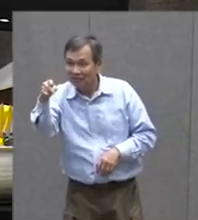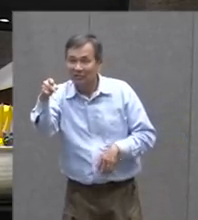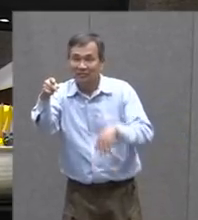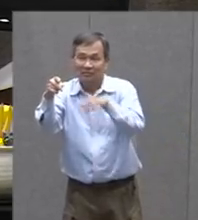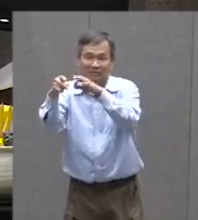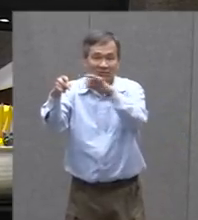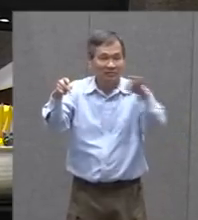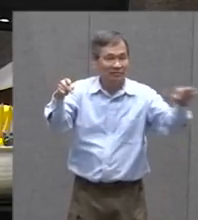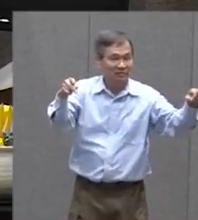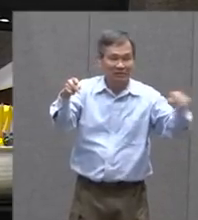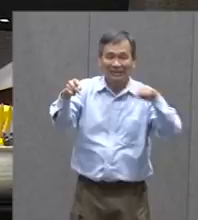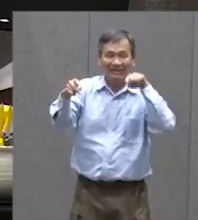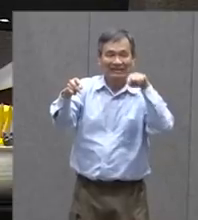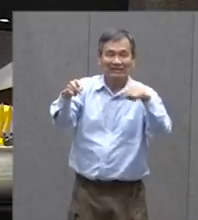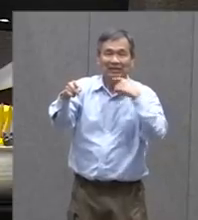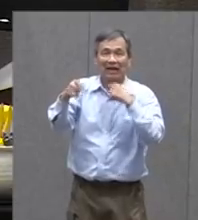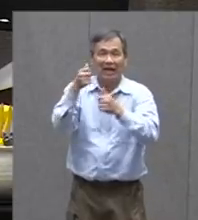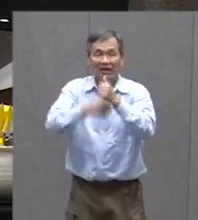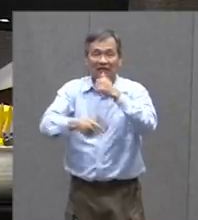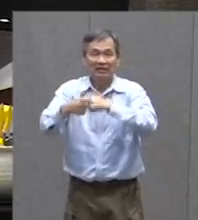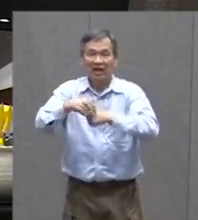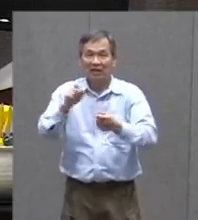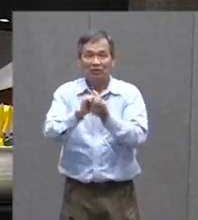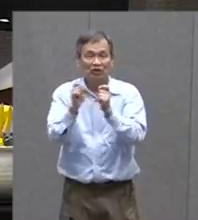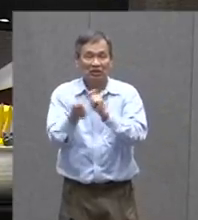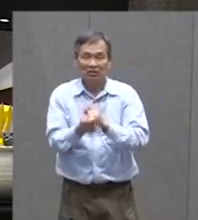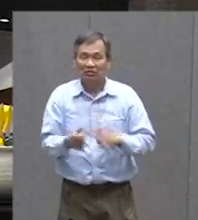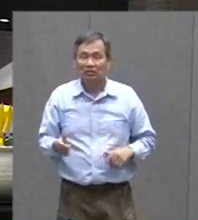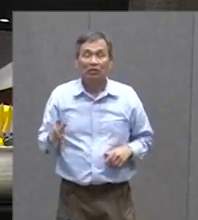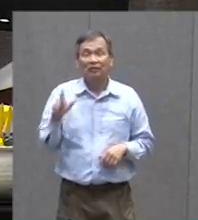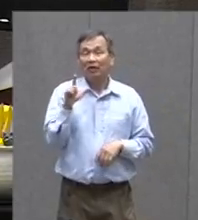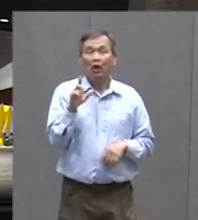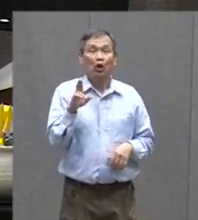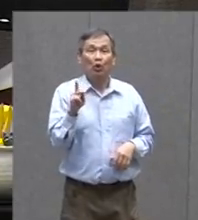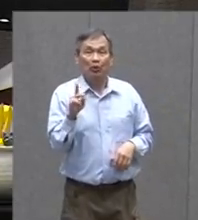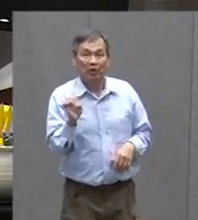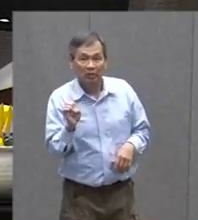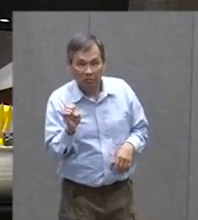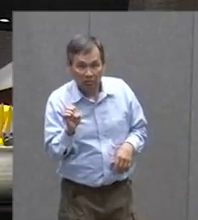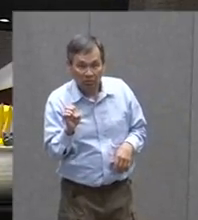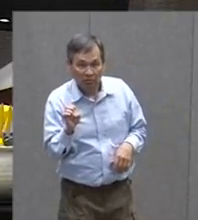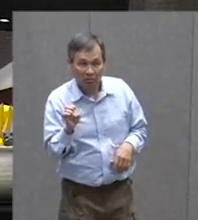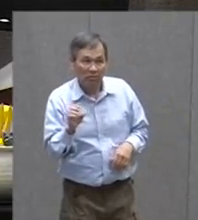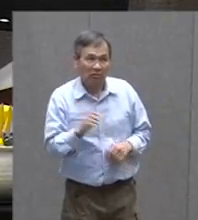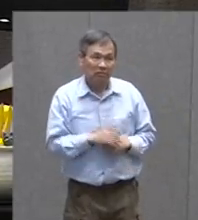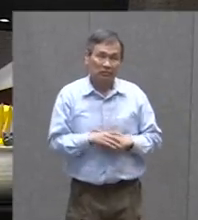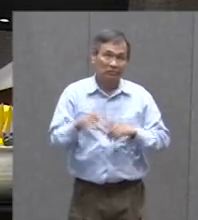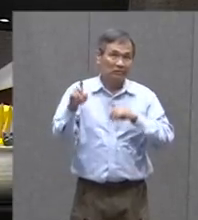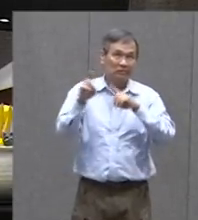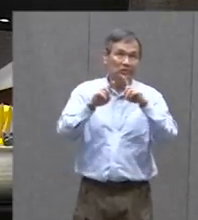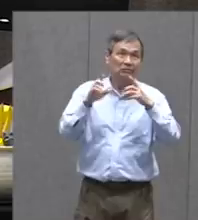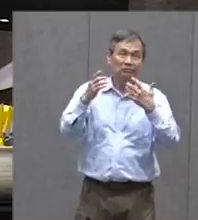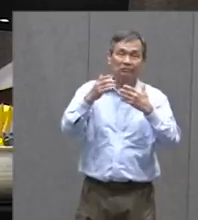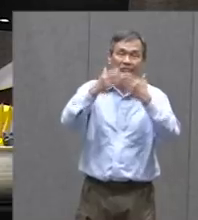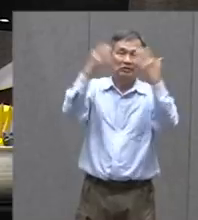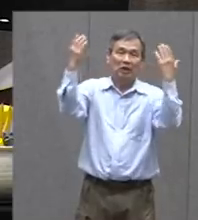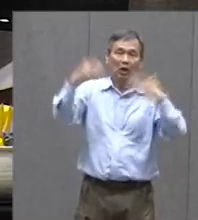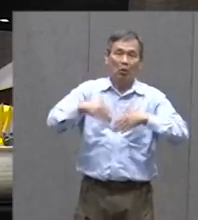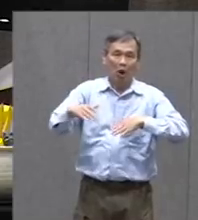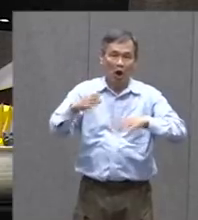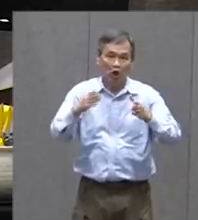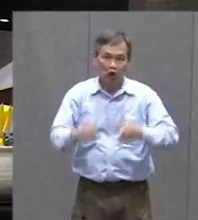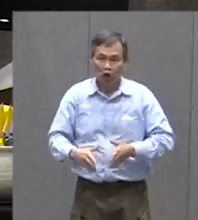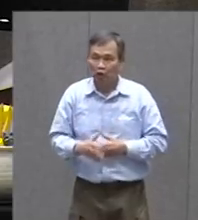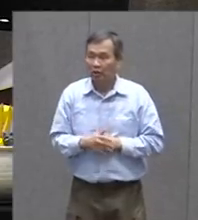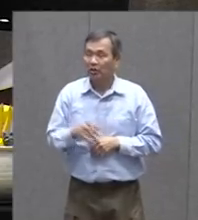We Change Characters So If Luke Was One Of Our Characters Luke Skywalker Then He